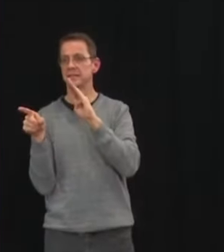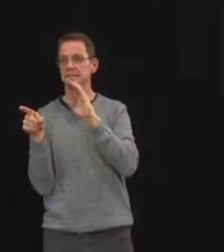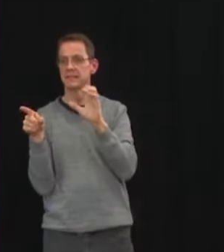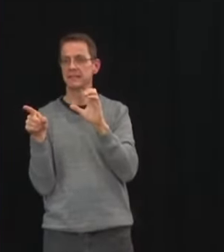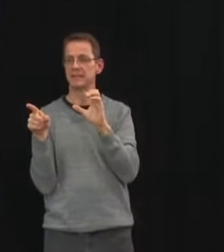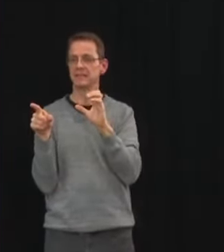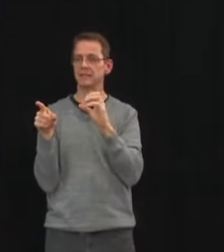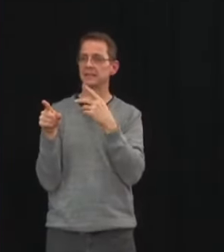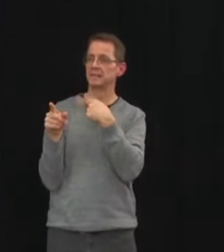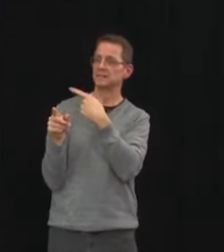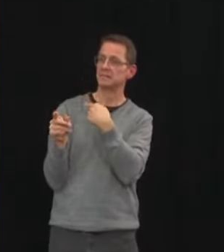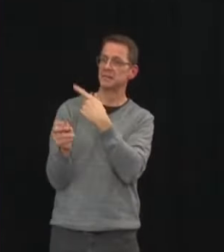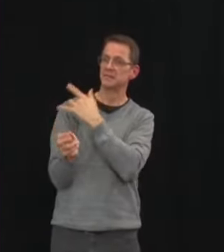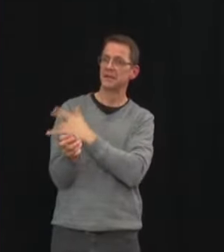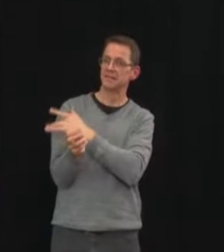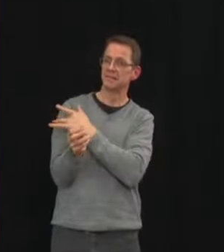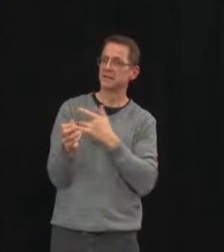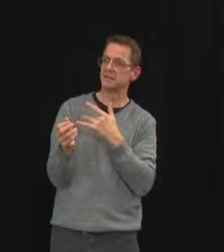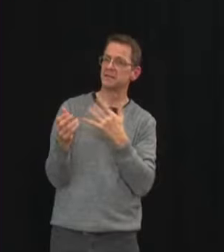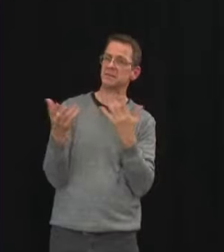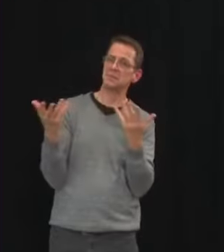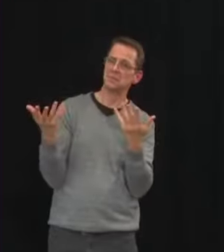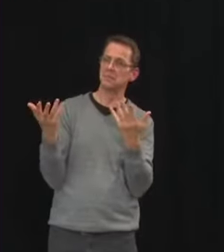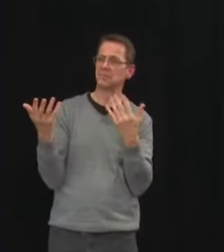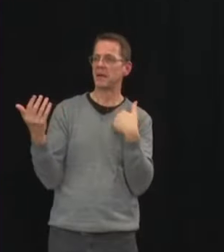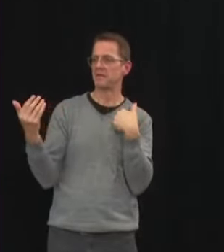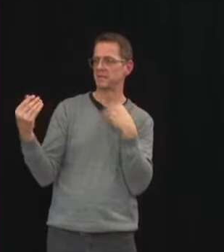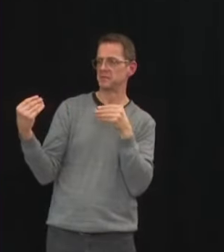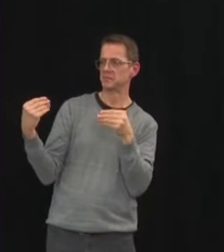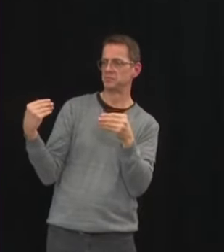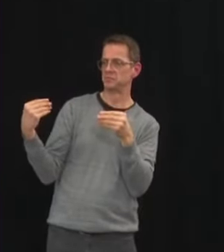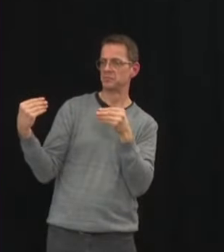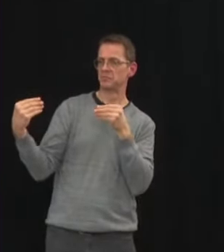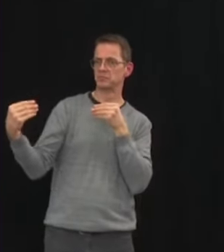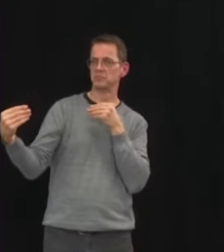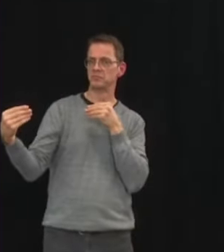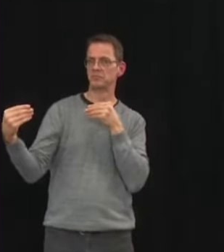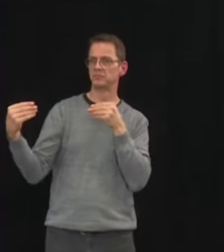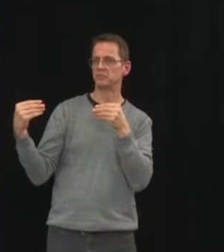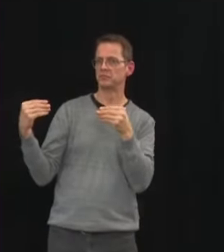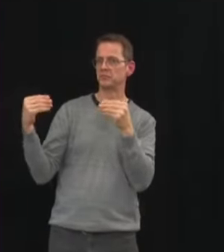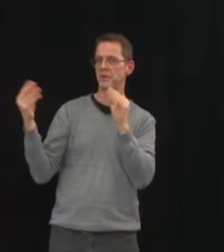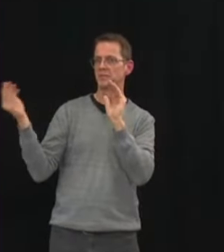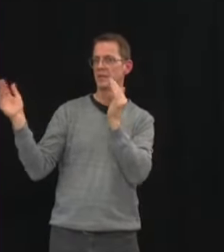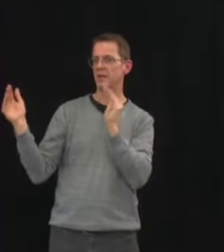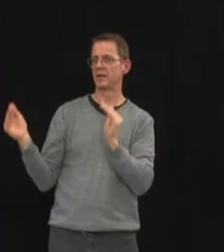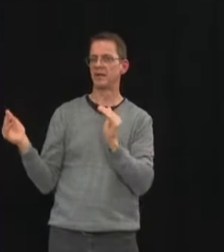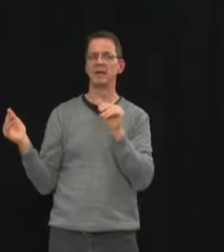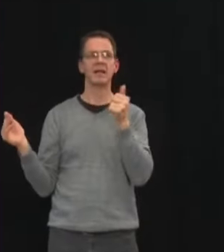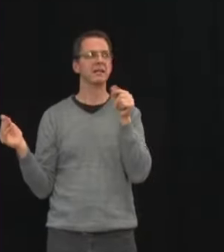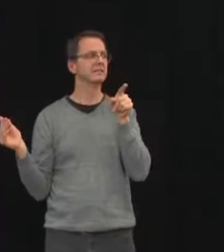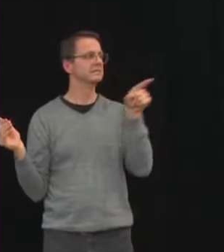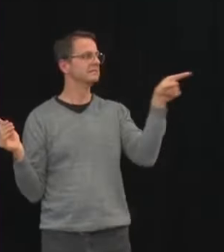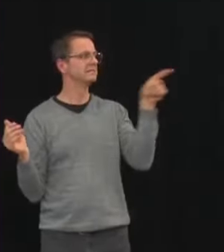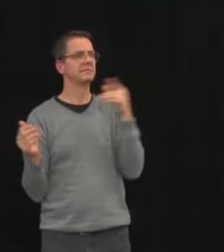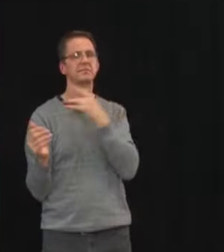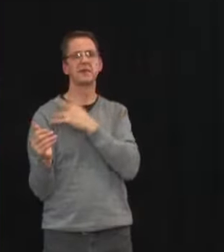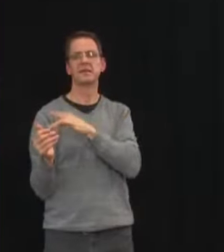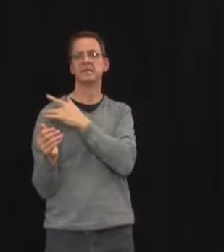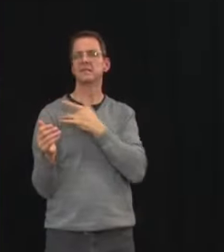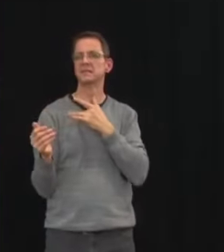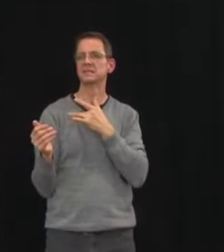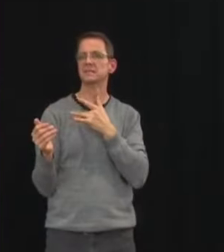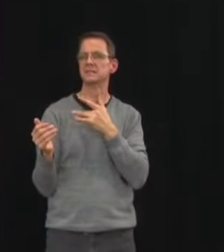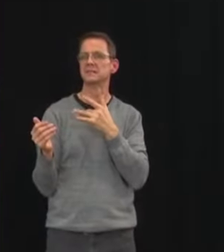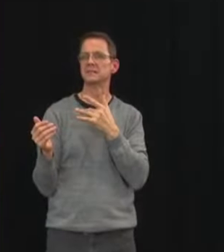you own a movie theater or a conference center um but uh over 99 percent of alberta businesses are able to operate